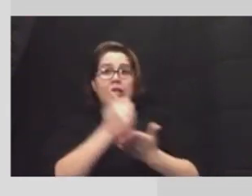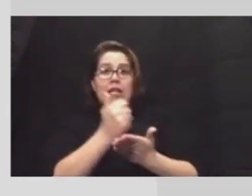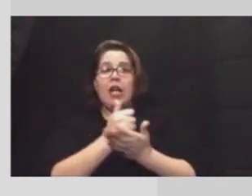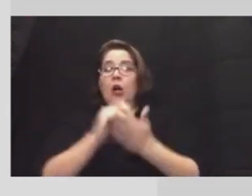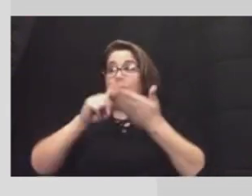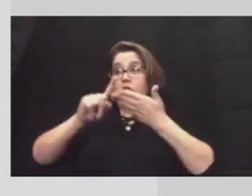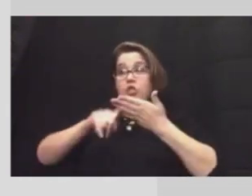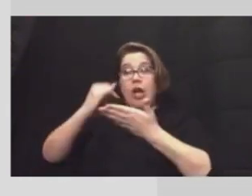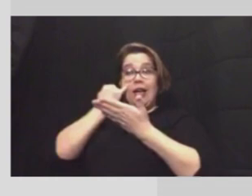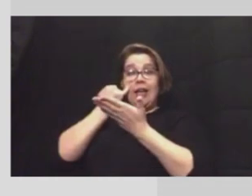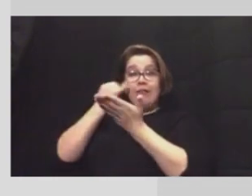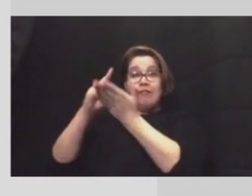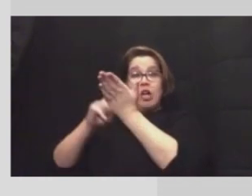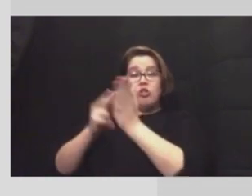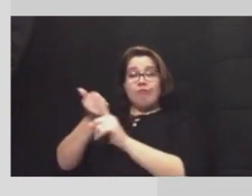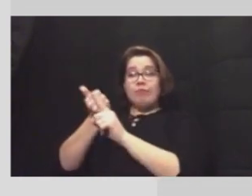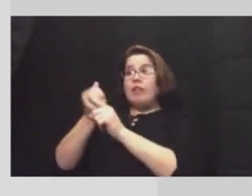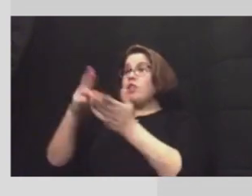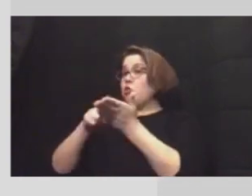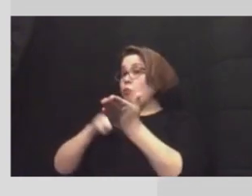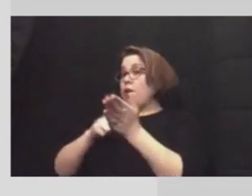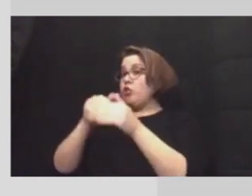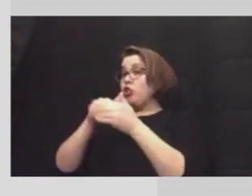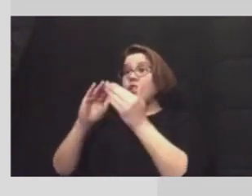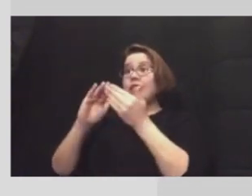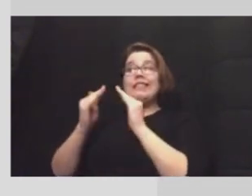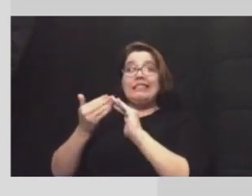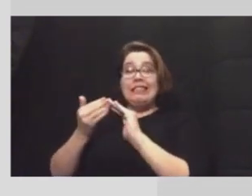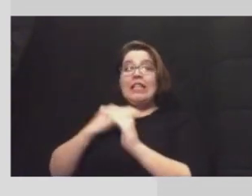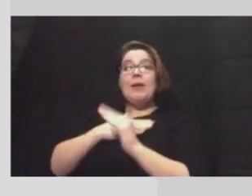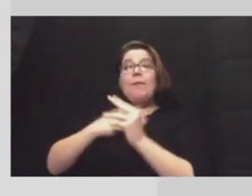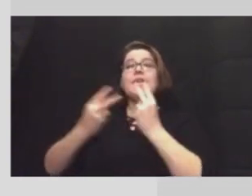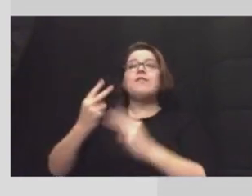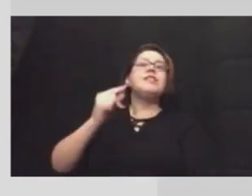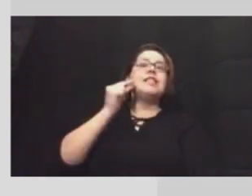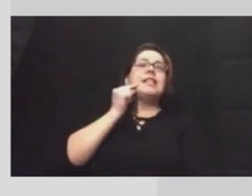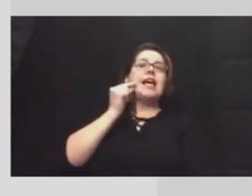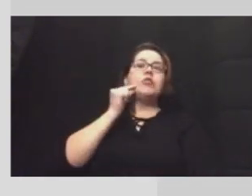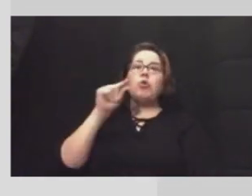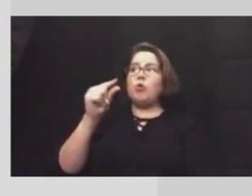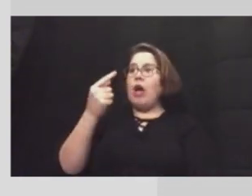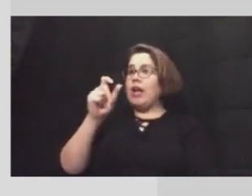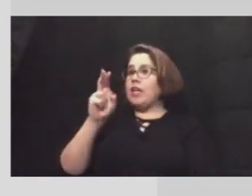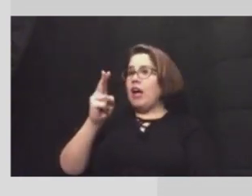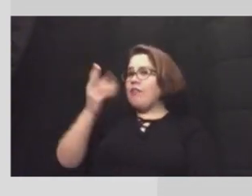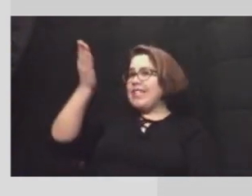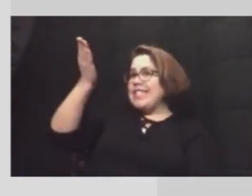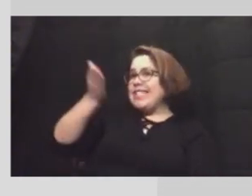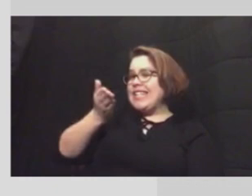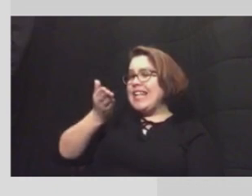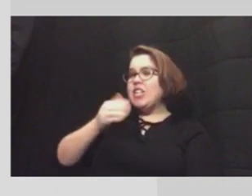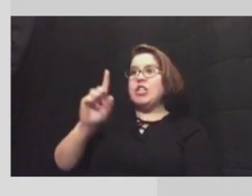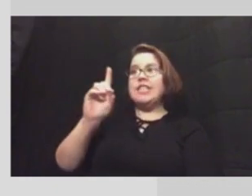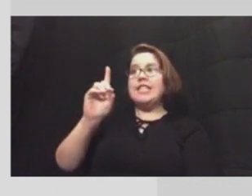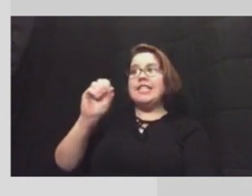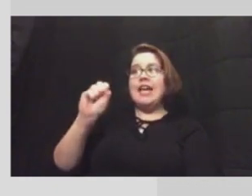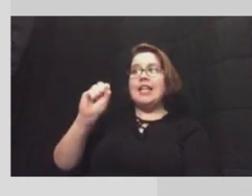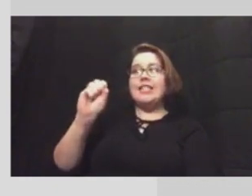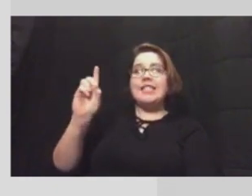if a contractor is registered with the city, please visit sanantonio.gov slash DSD.